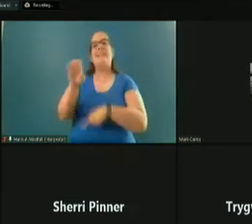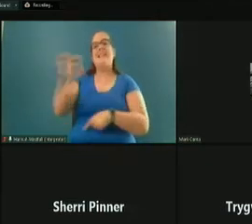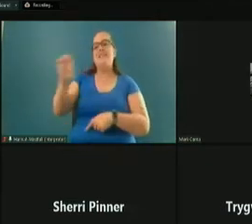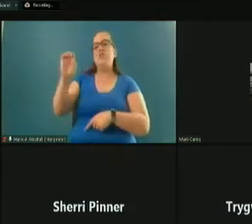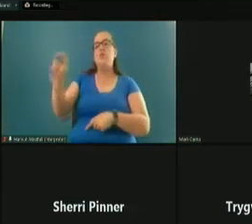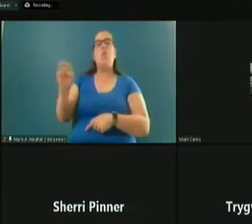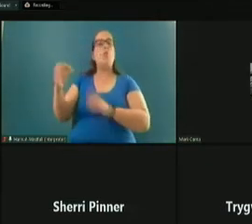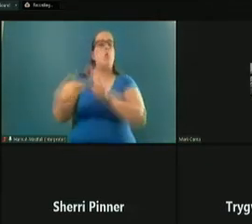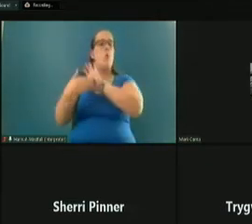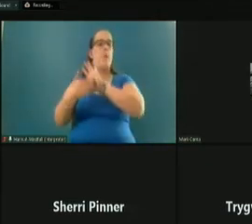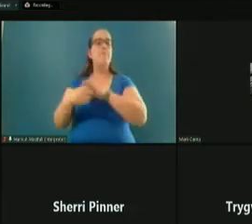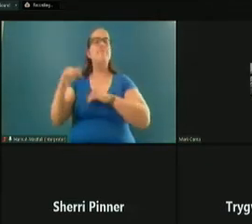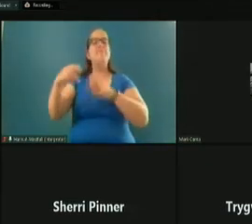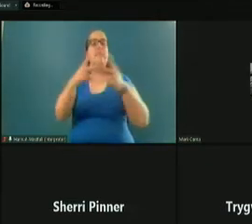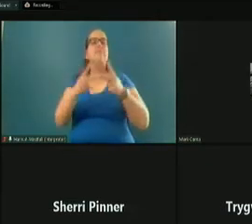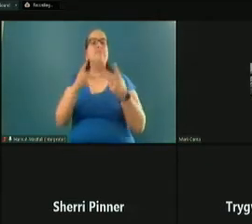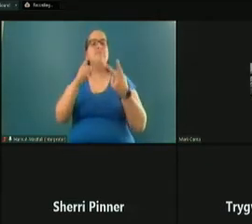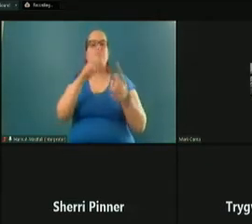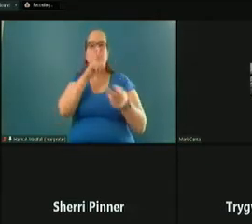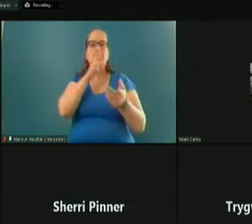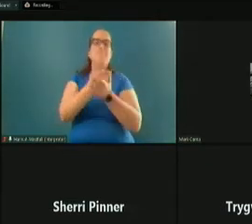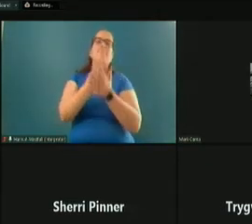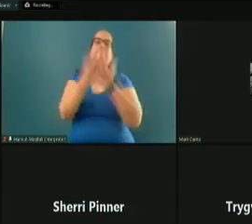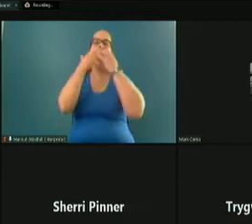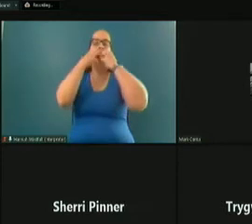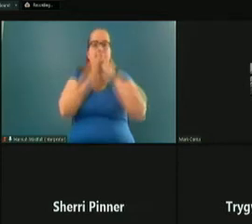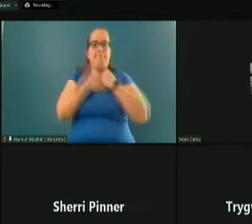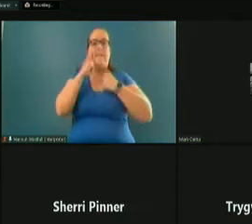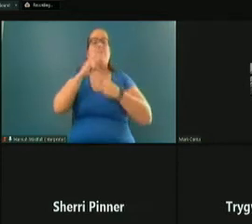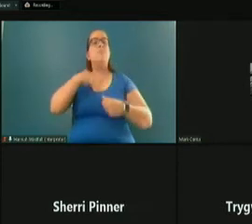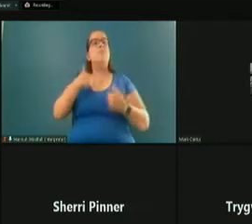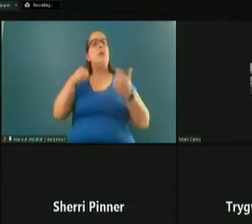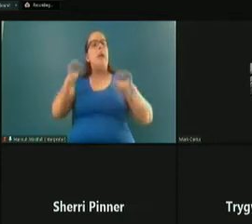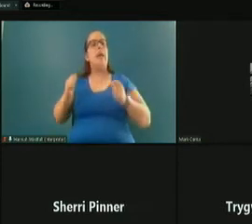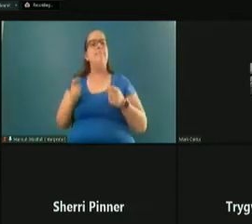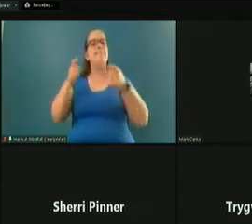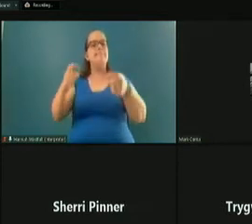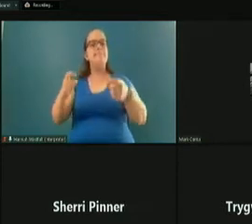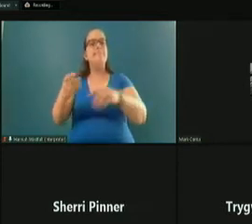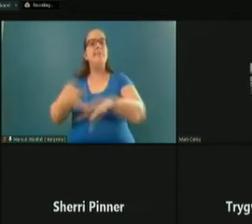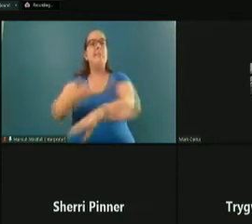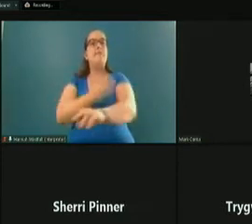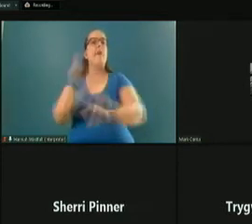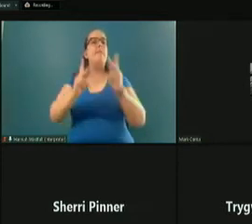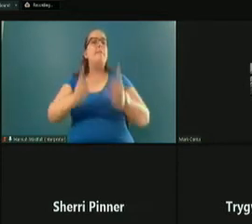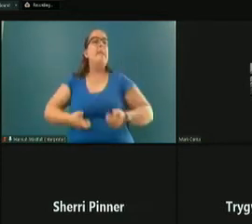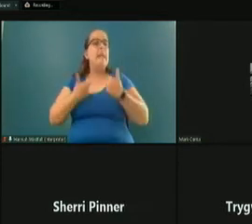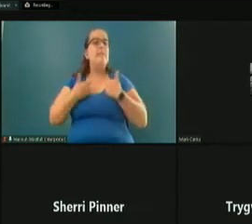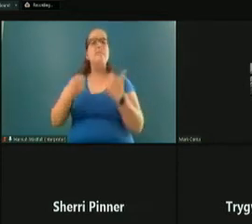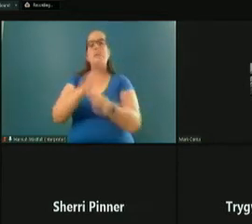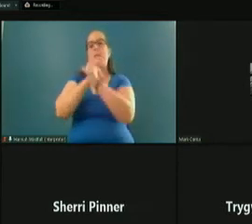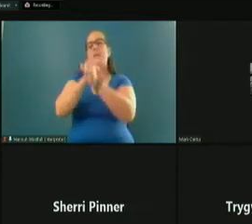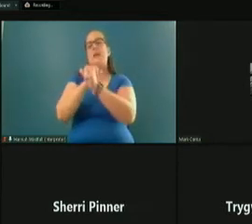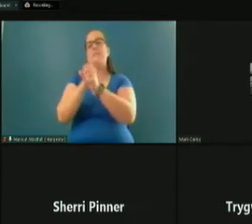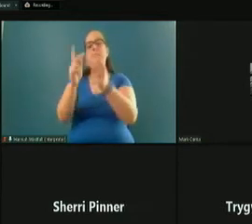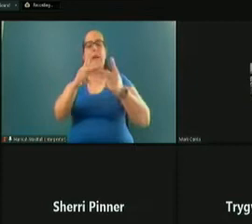These positions are genuinely rewarding to me as I am able to contribute to improving people's lives and protecting the